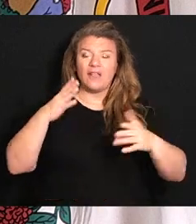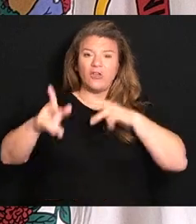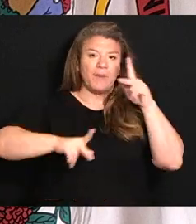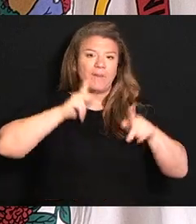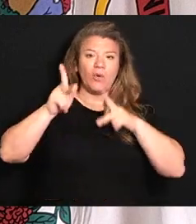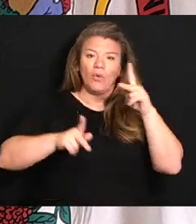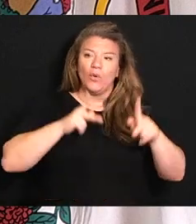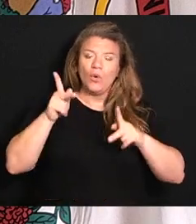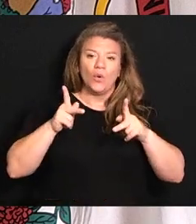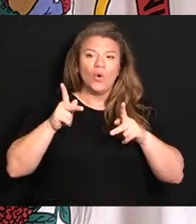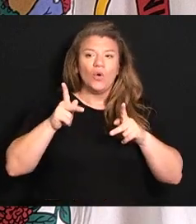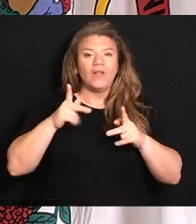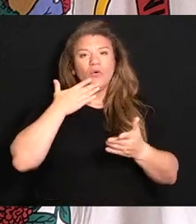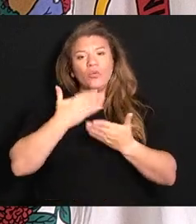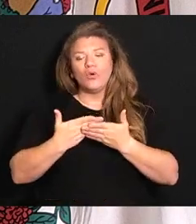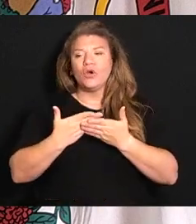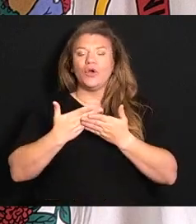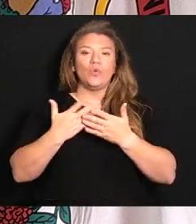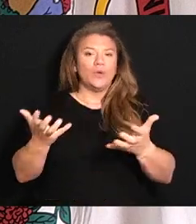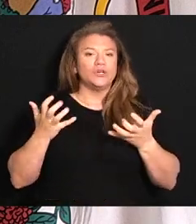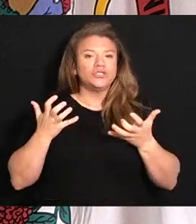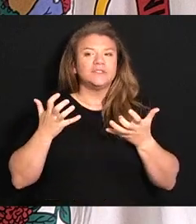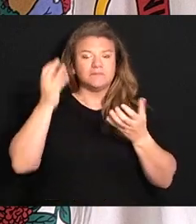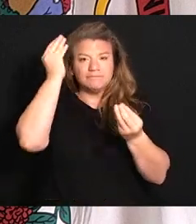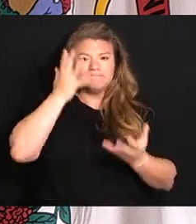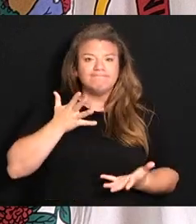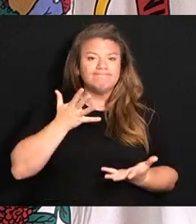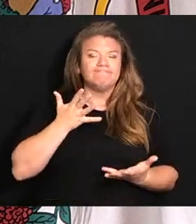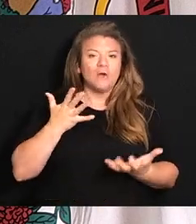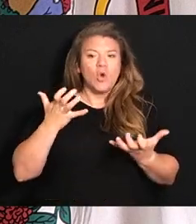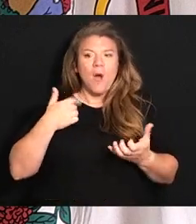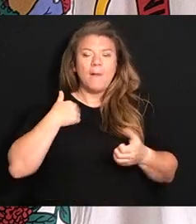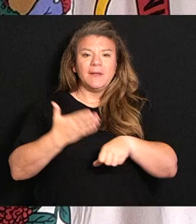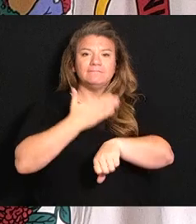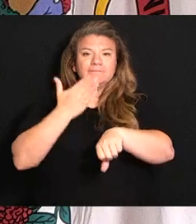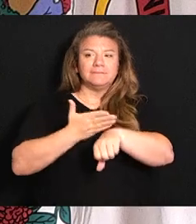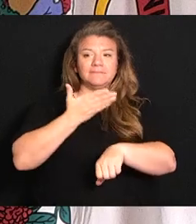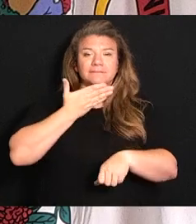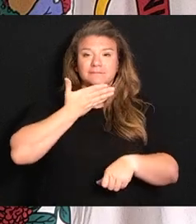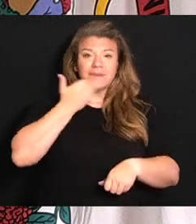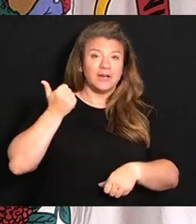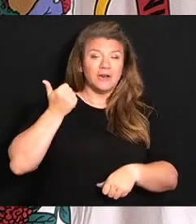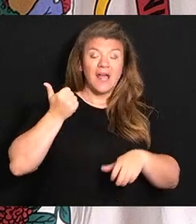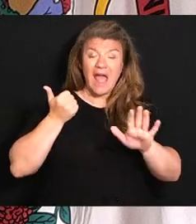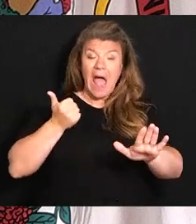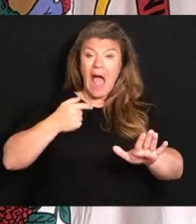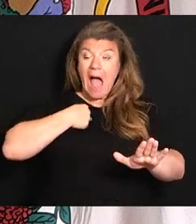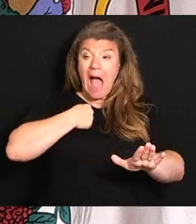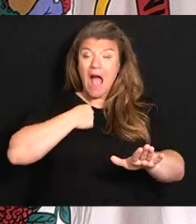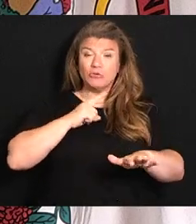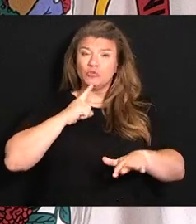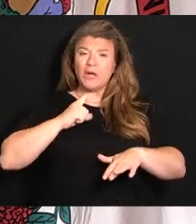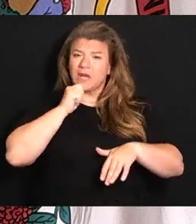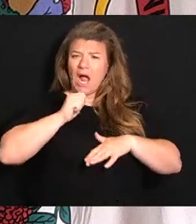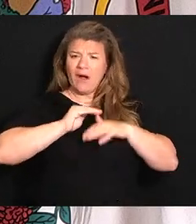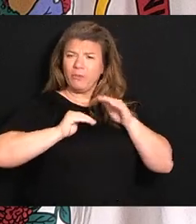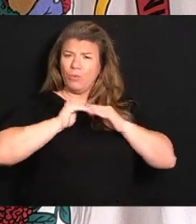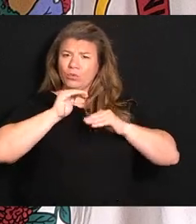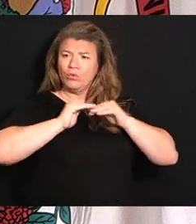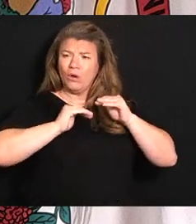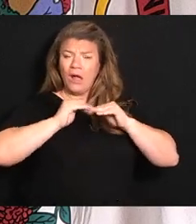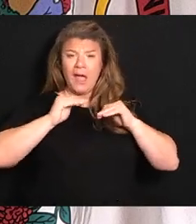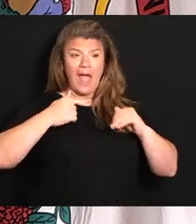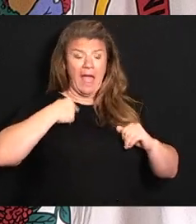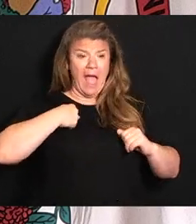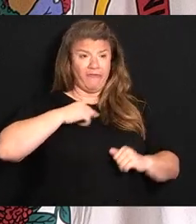too, that, you know, the well wishes and everything. You know, I'm uncomfortable because, you know, I just, I've just never